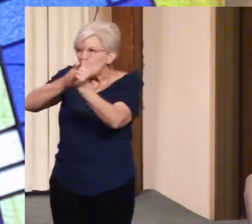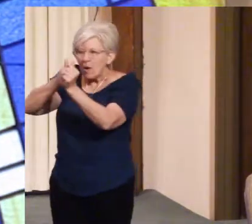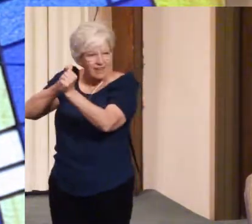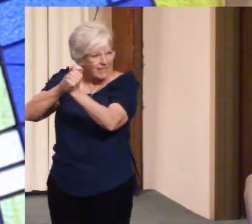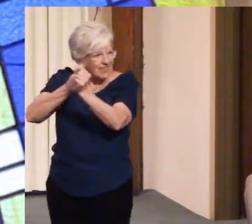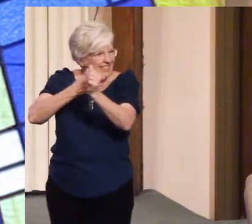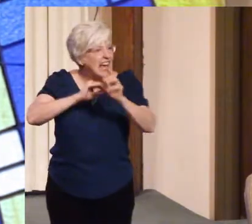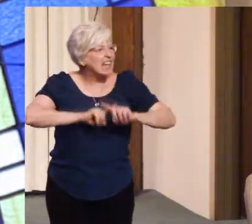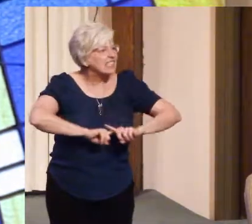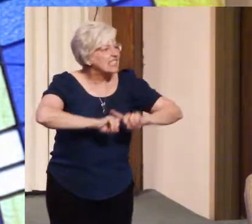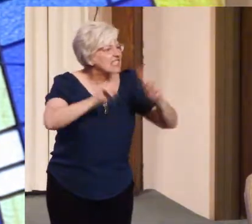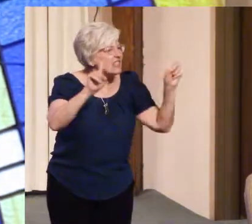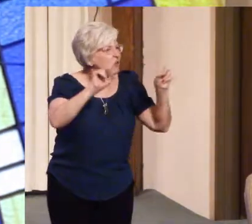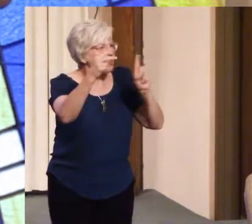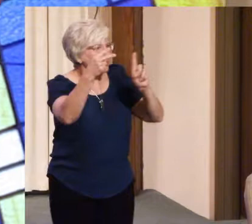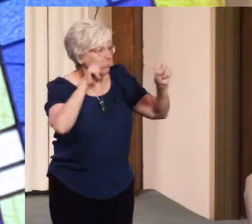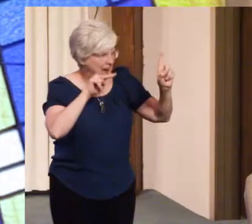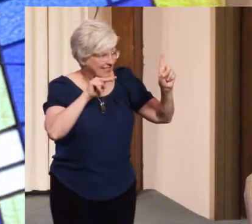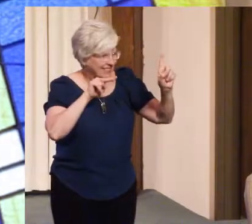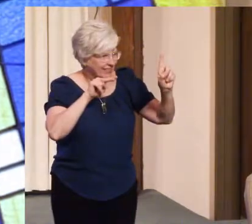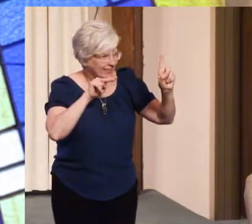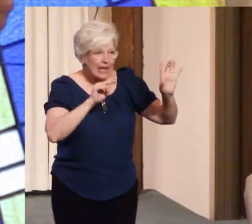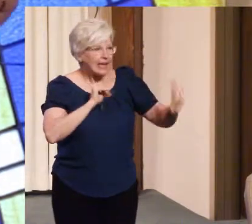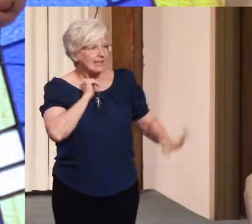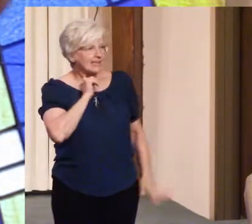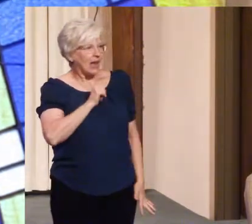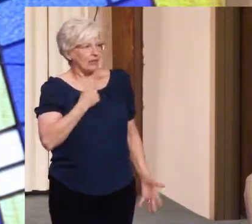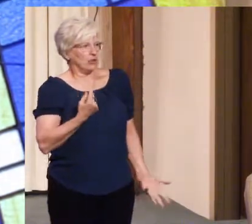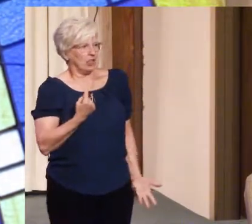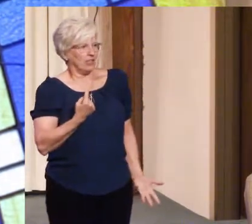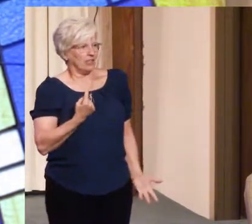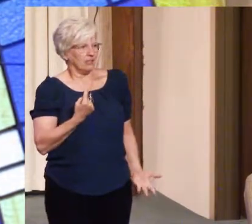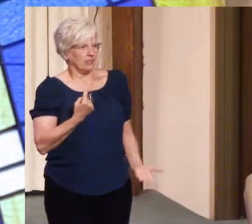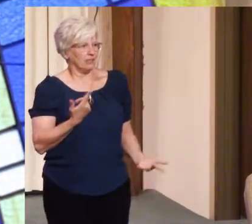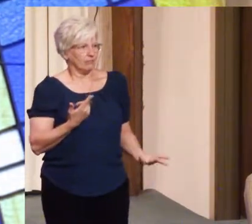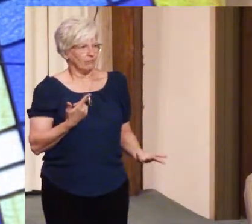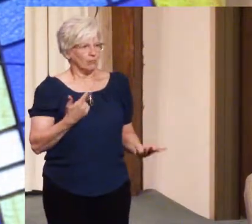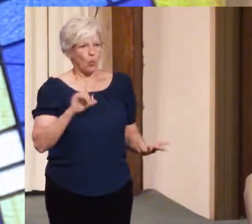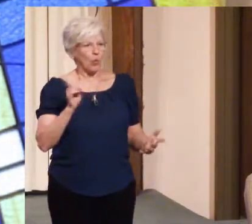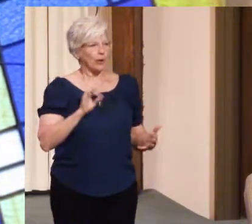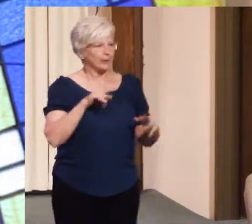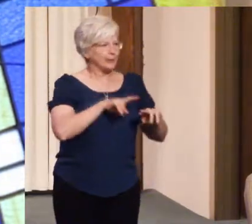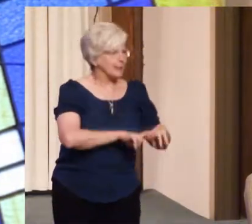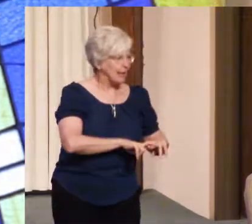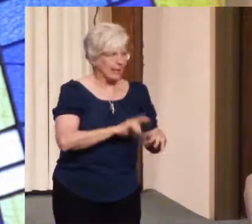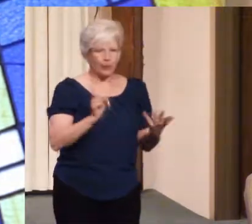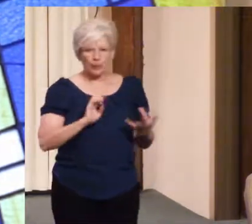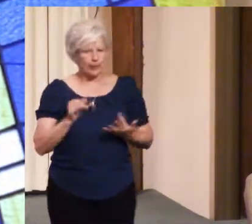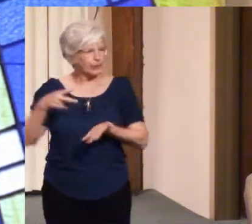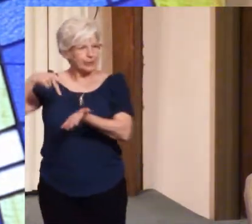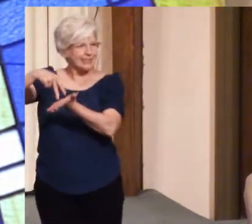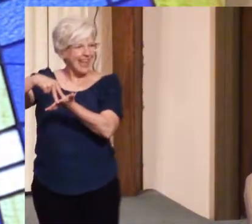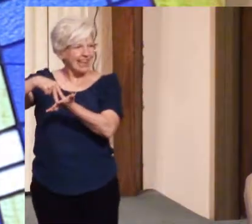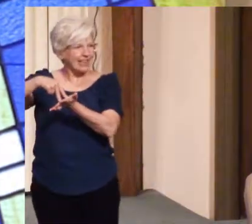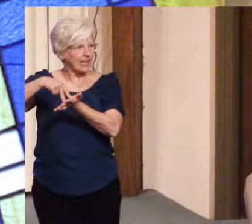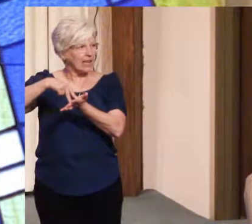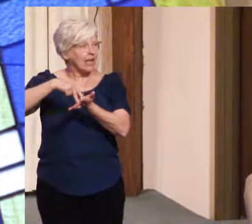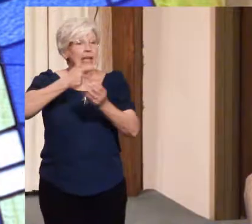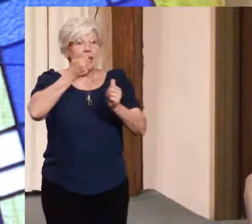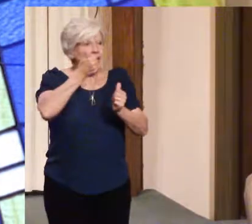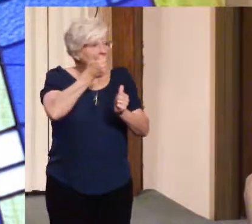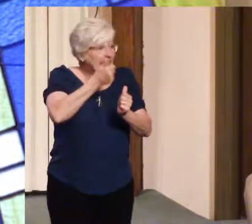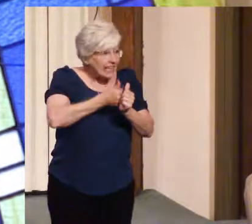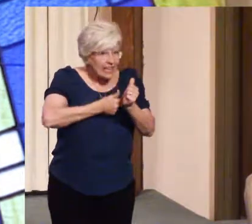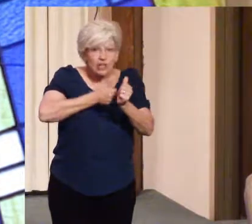And it's not just from the position we're all sitting or standing in. We're each informed